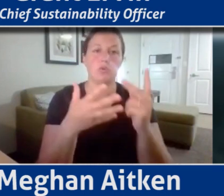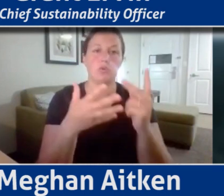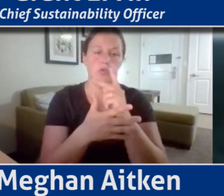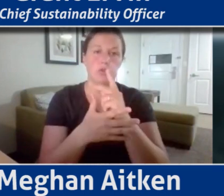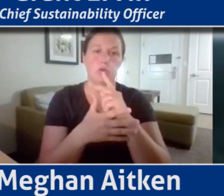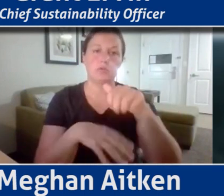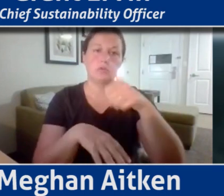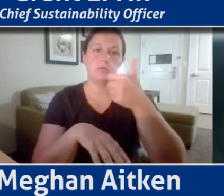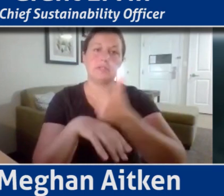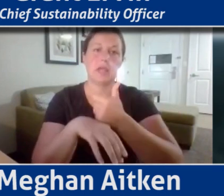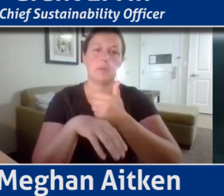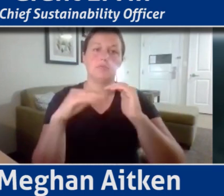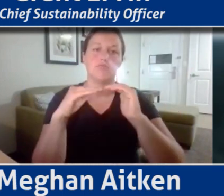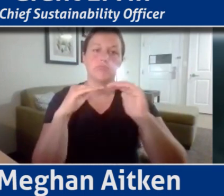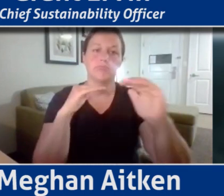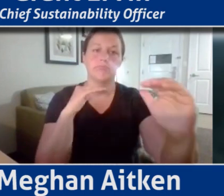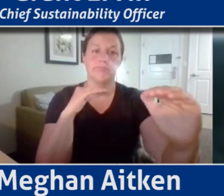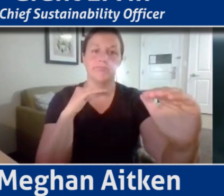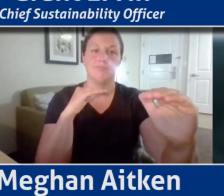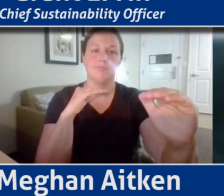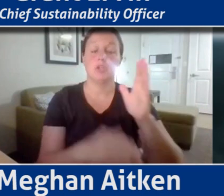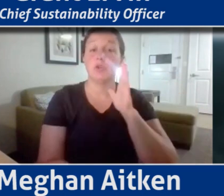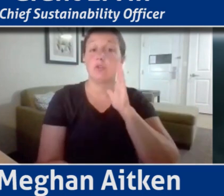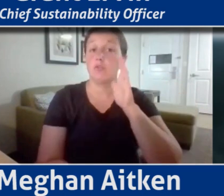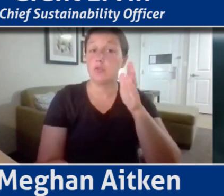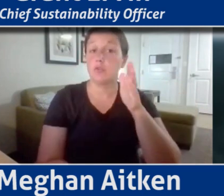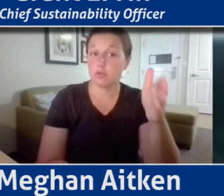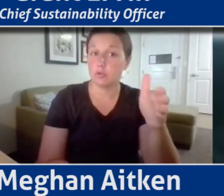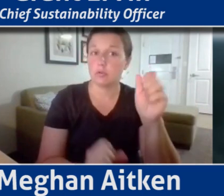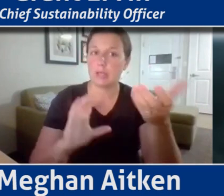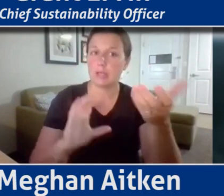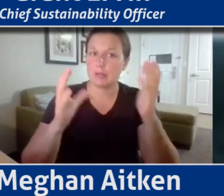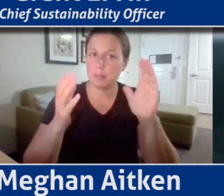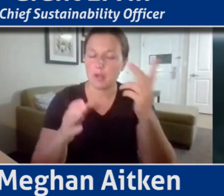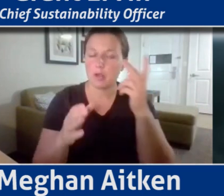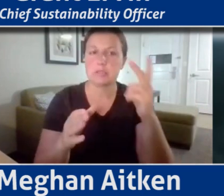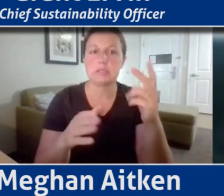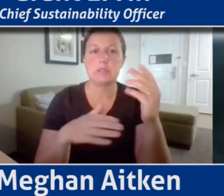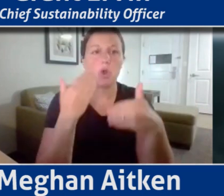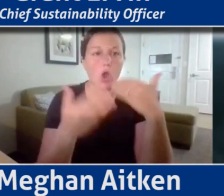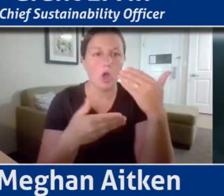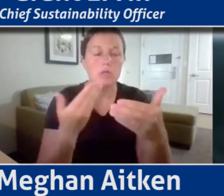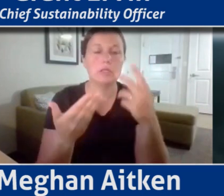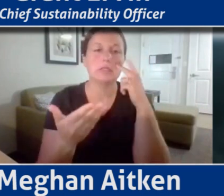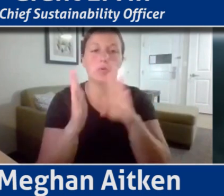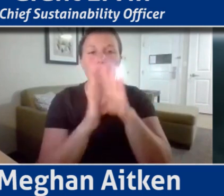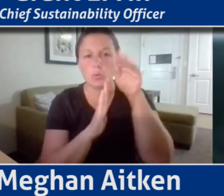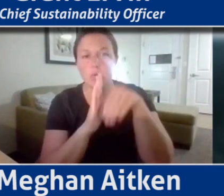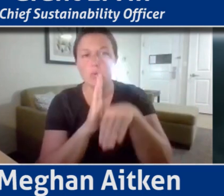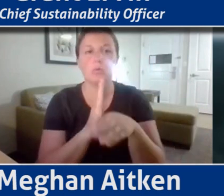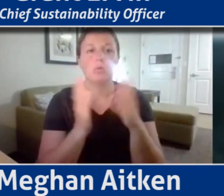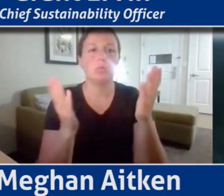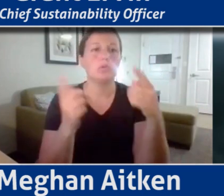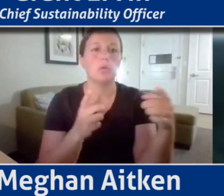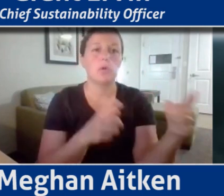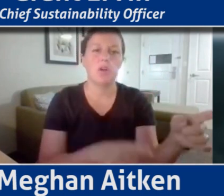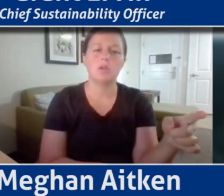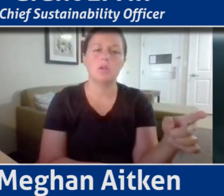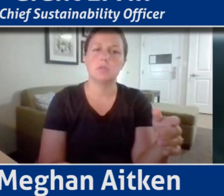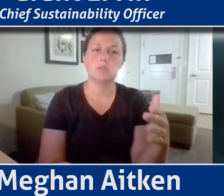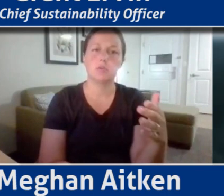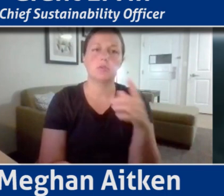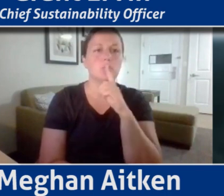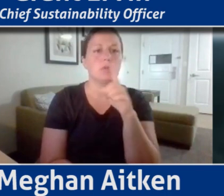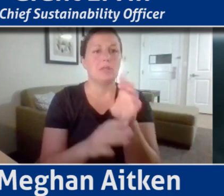future progress off of. So we know where we're starting. So I think it's definitely important to,